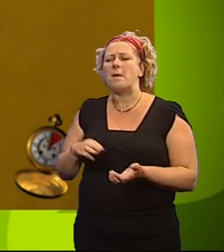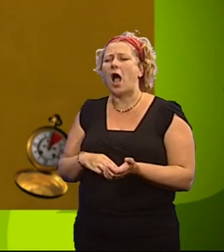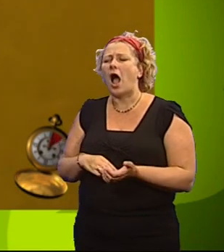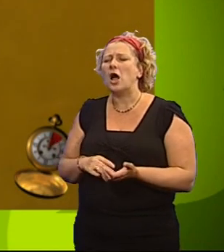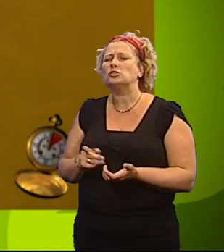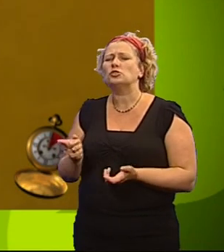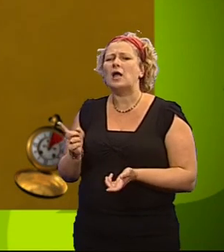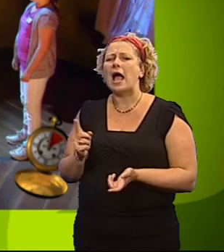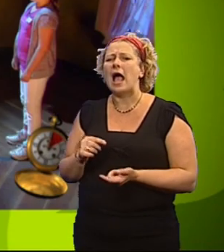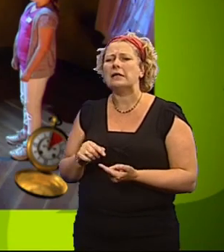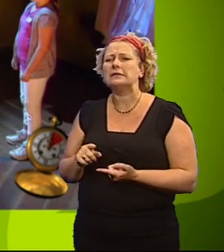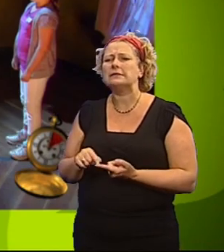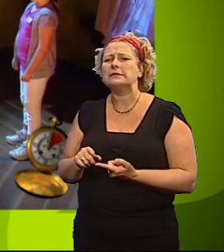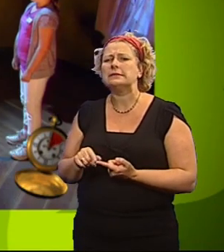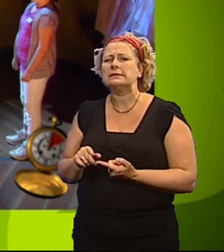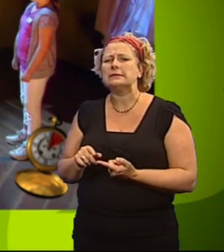Marge and...